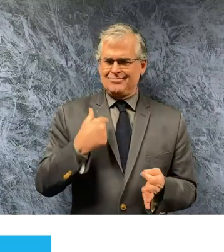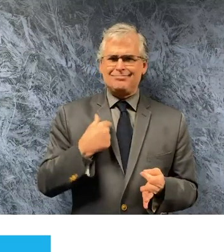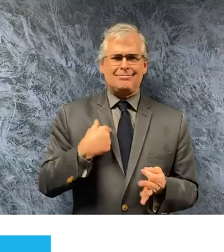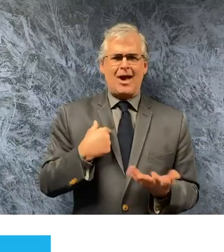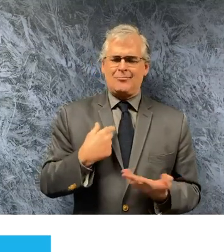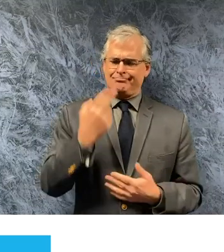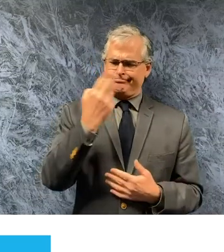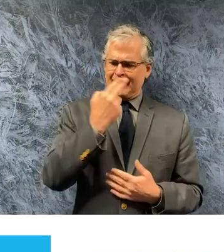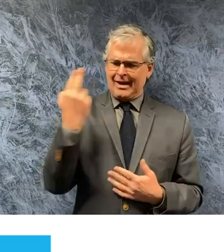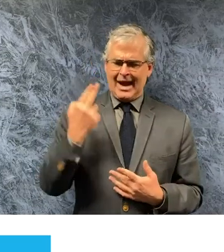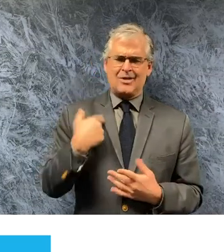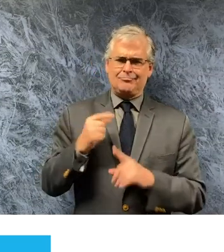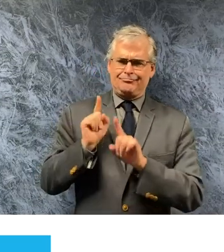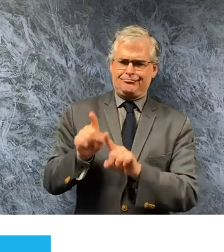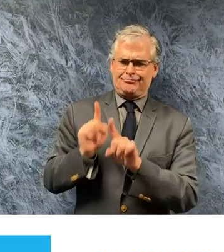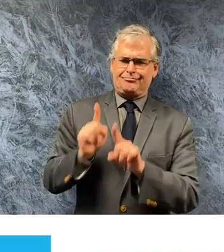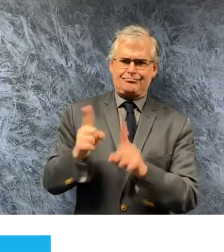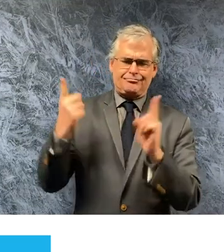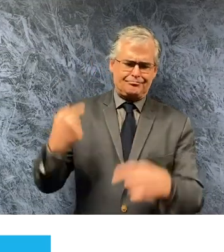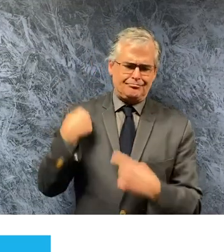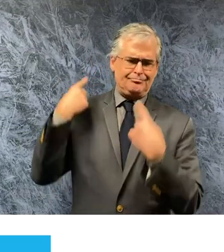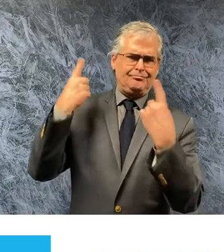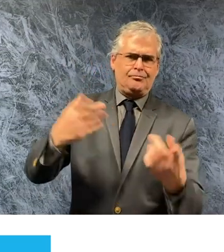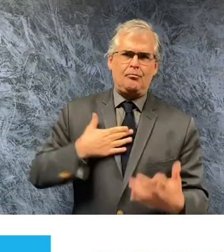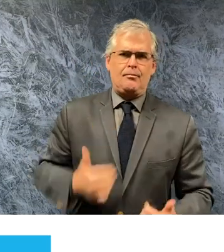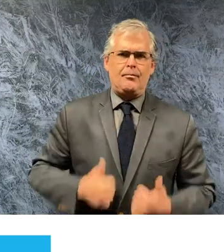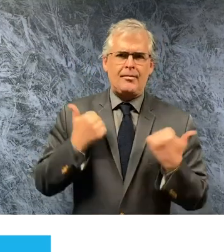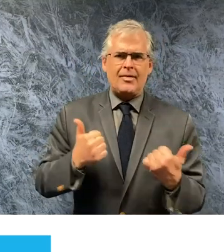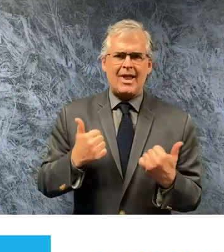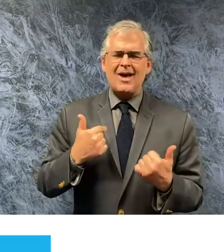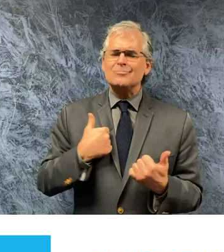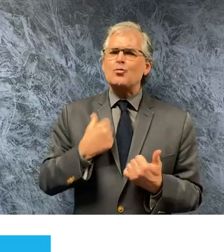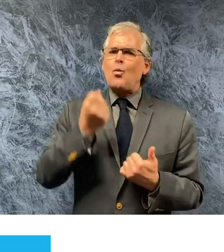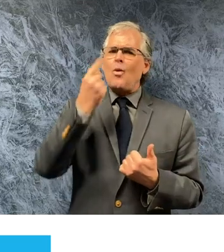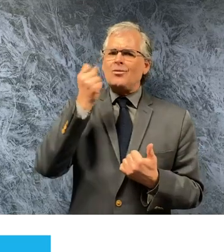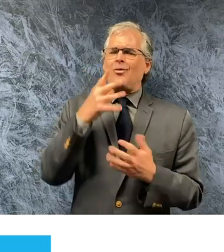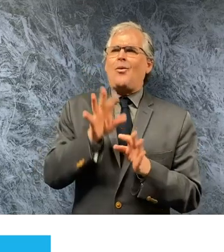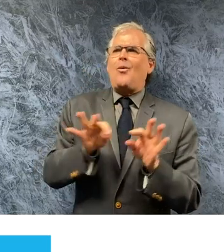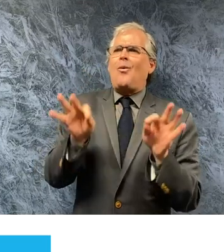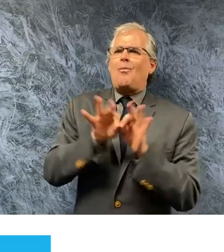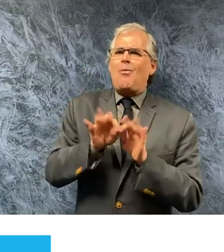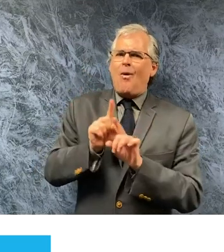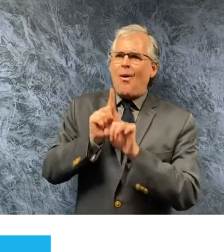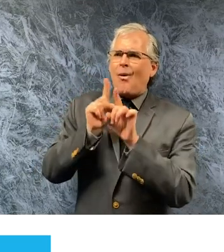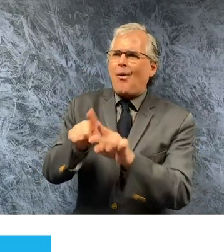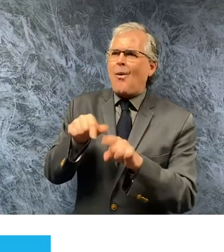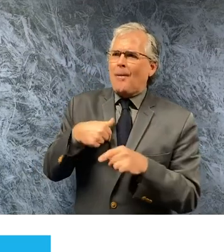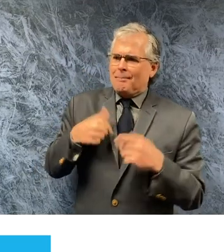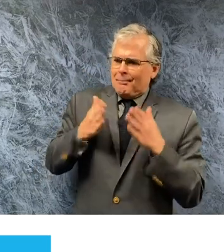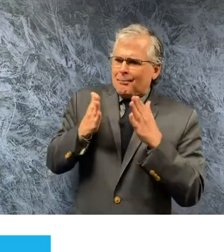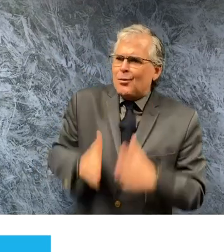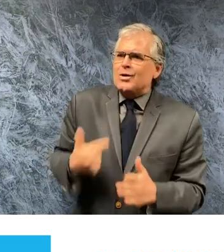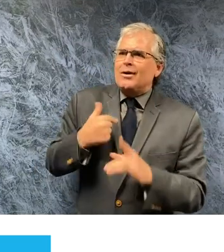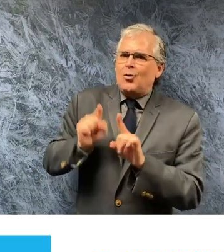fully appreciate the power of an in-person services hearing a sermon speaking with a pastor rabbi imam